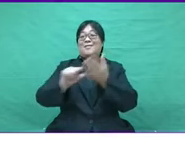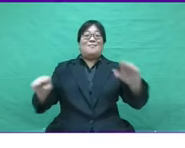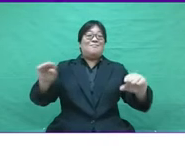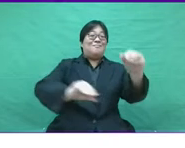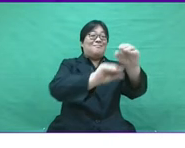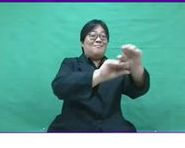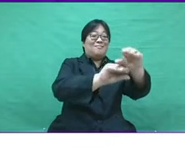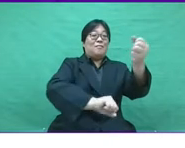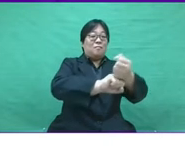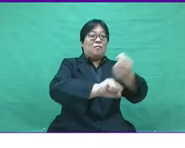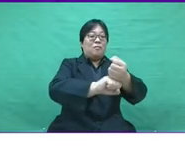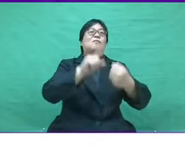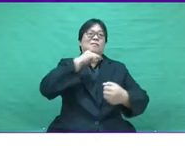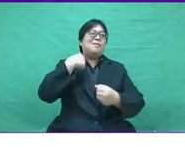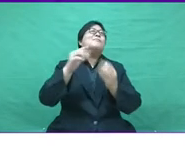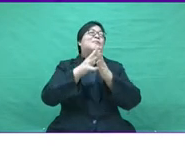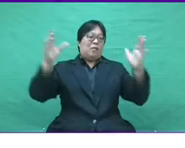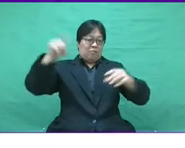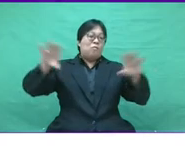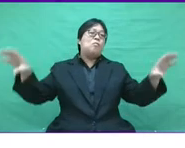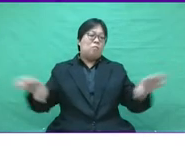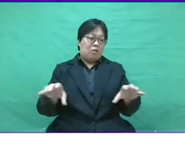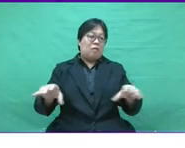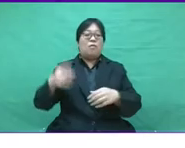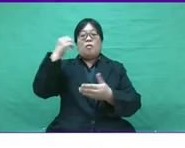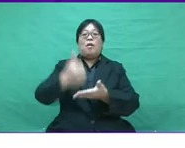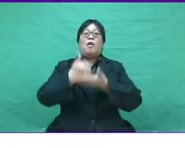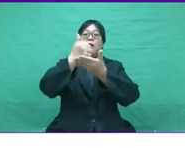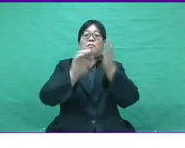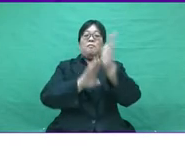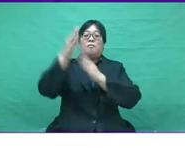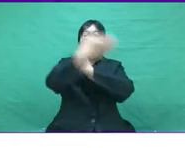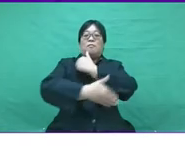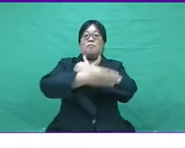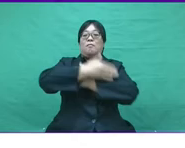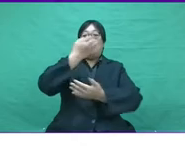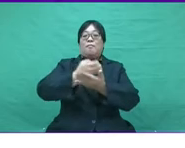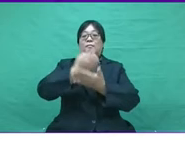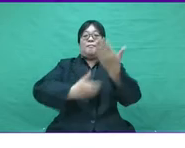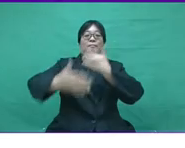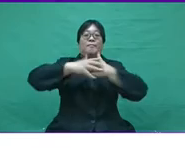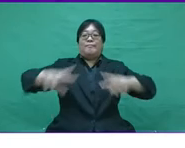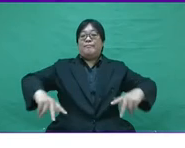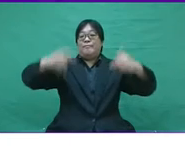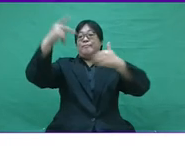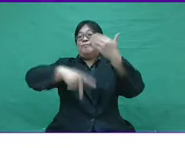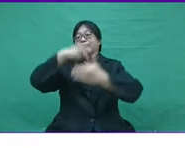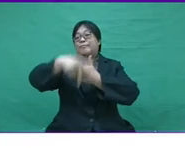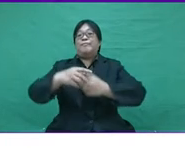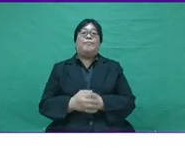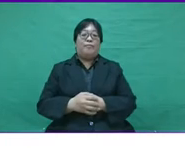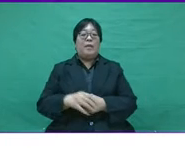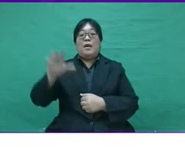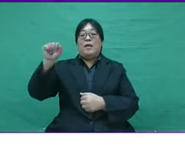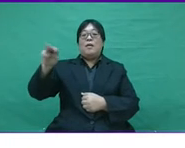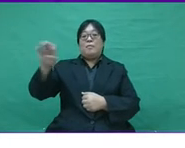and wage subsidy program, we have a lot to do to help in the country economy